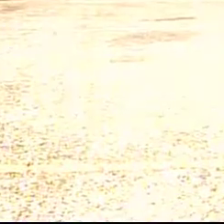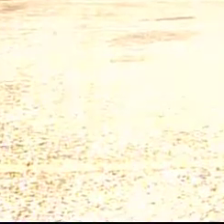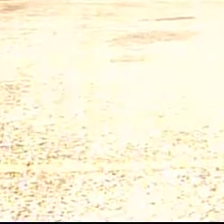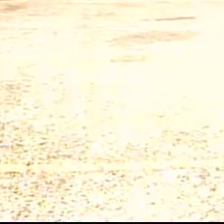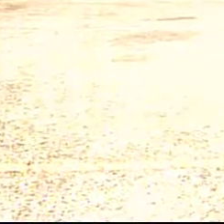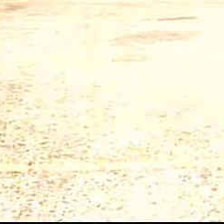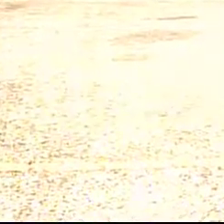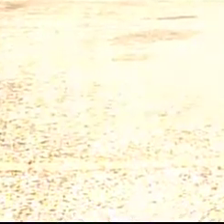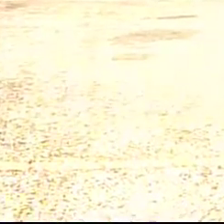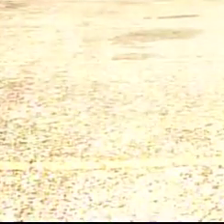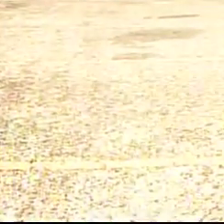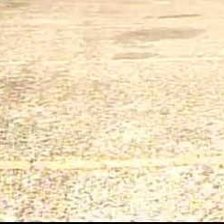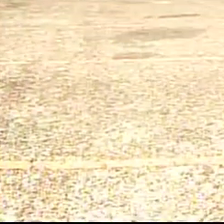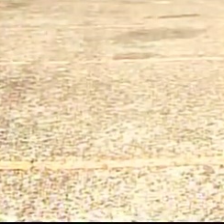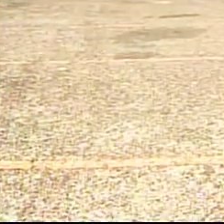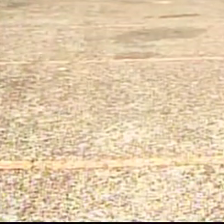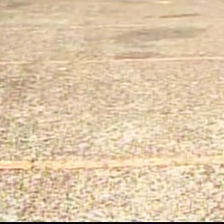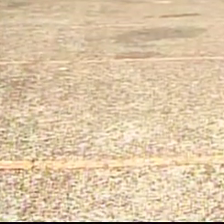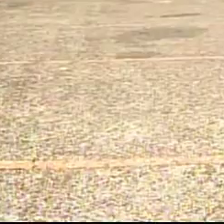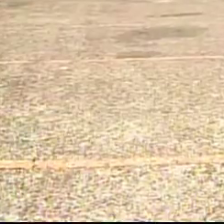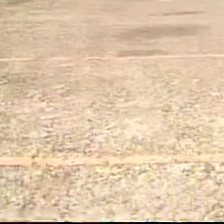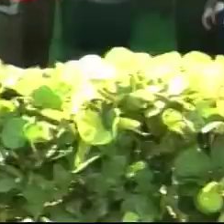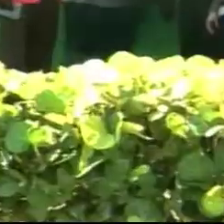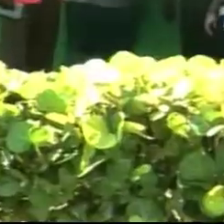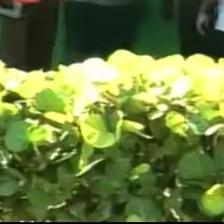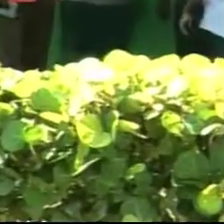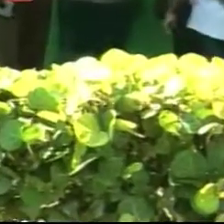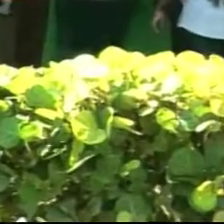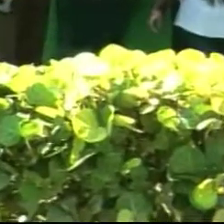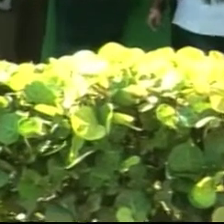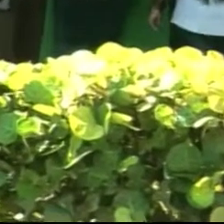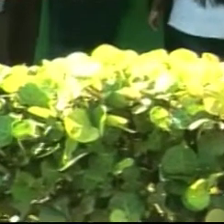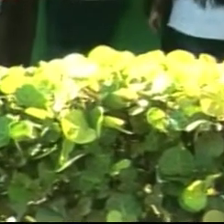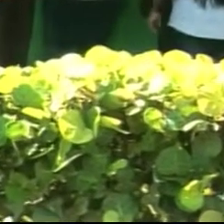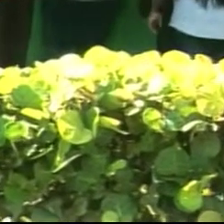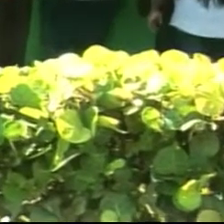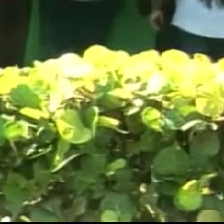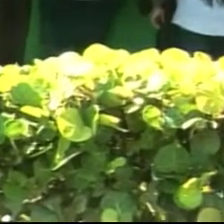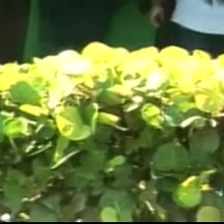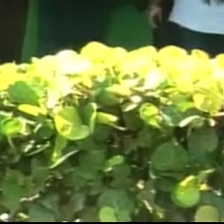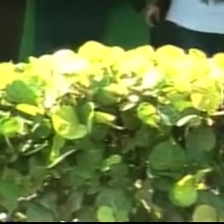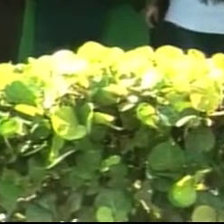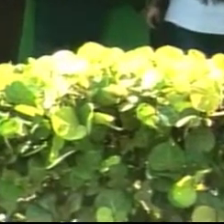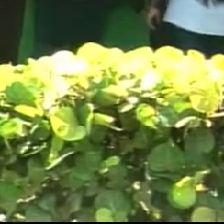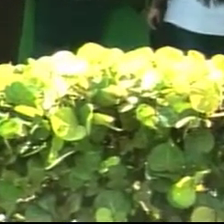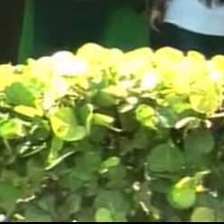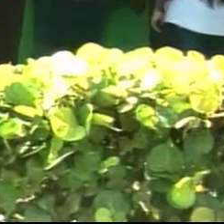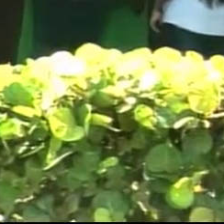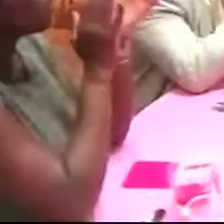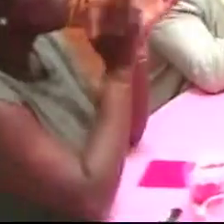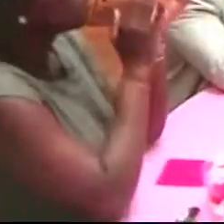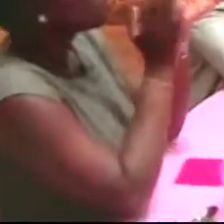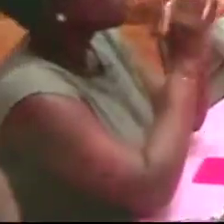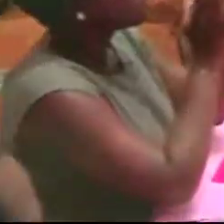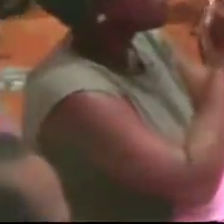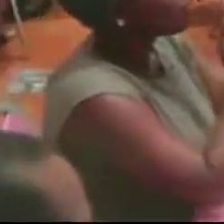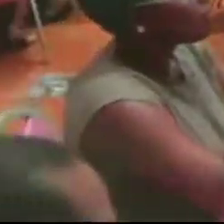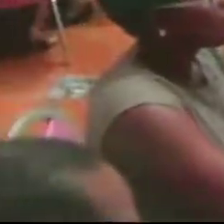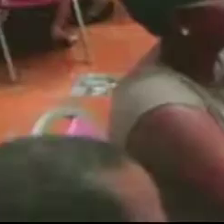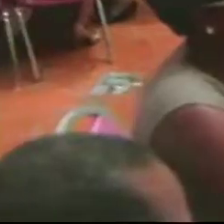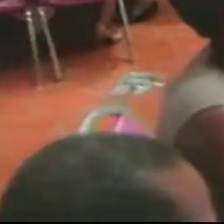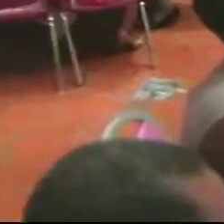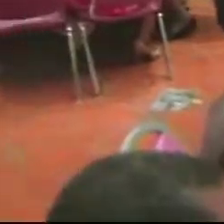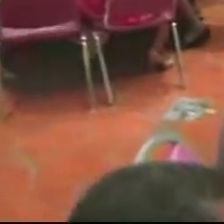The city market saga continues to make headlines. We'll tell you now why employees say things have turned for the worst. And celebrating